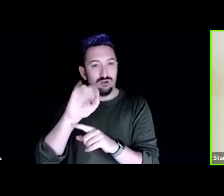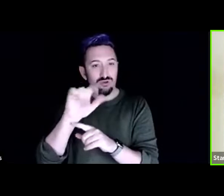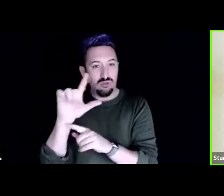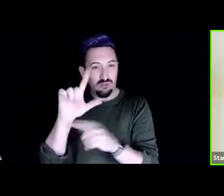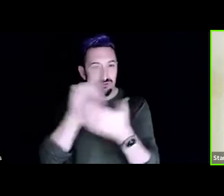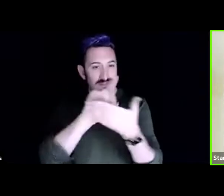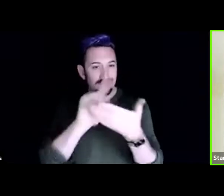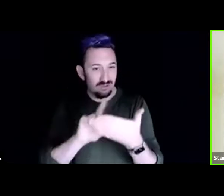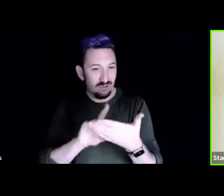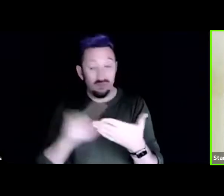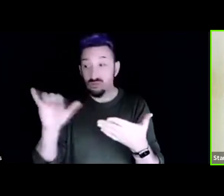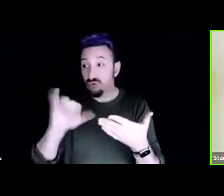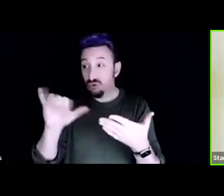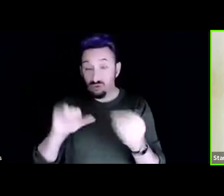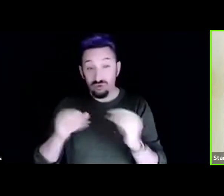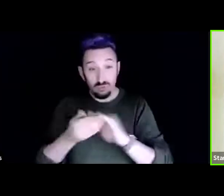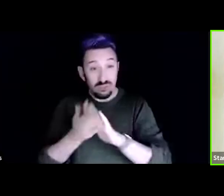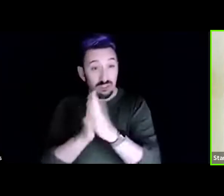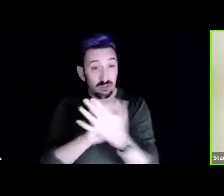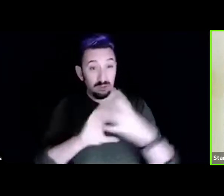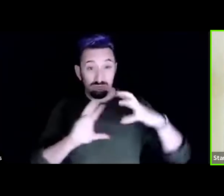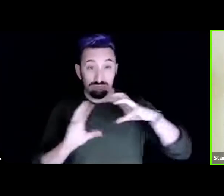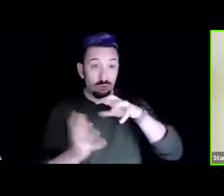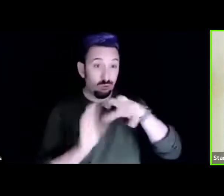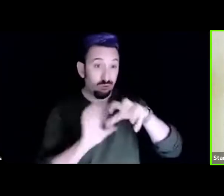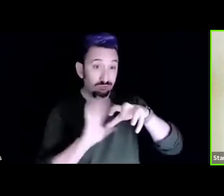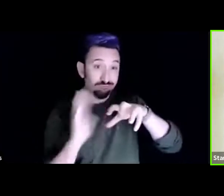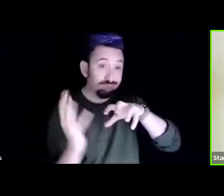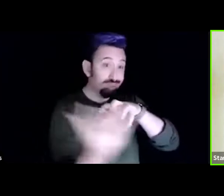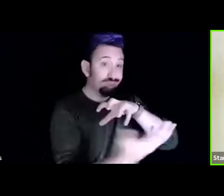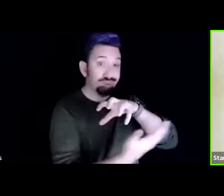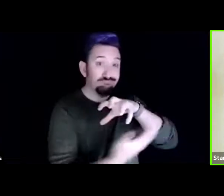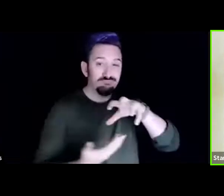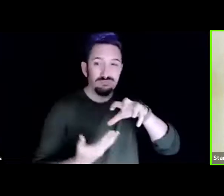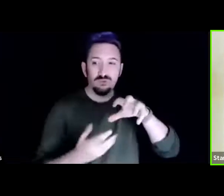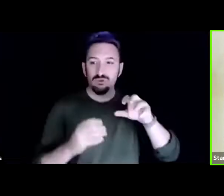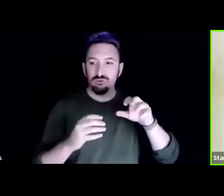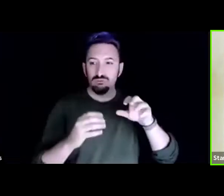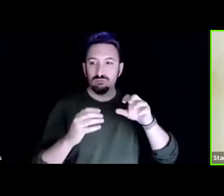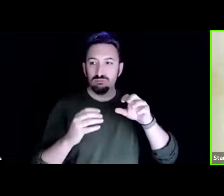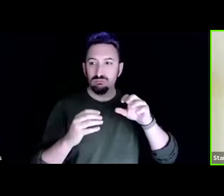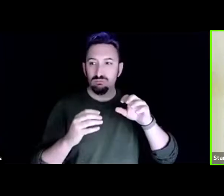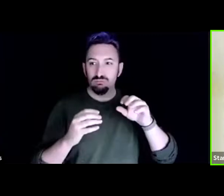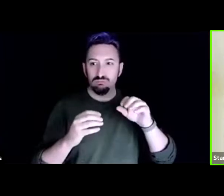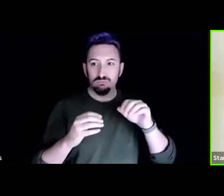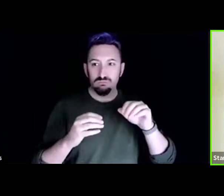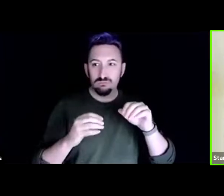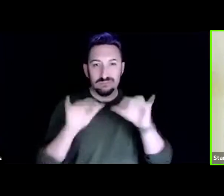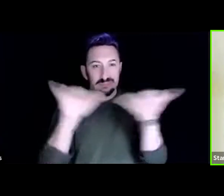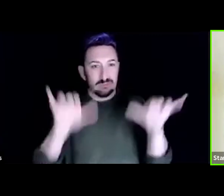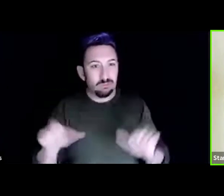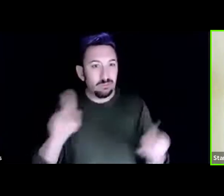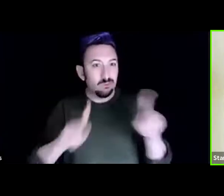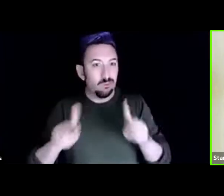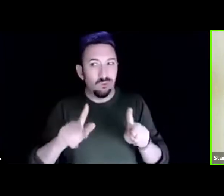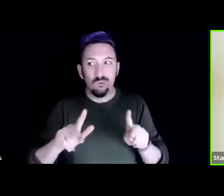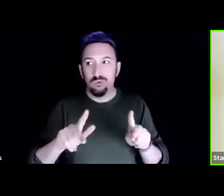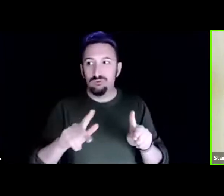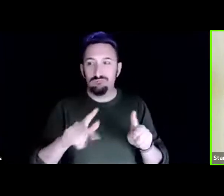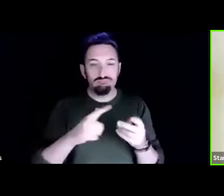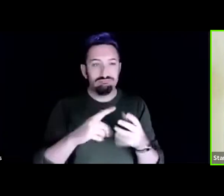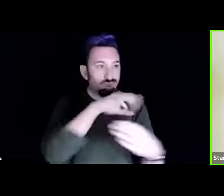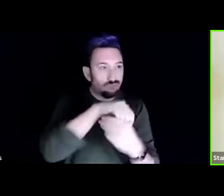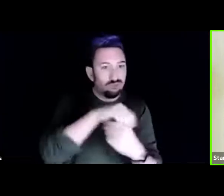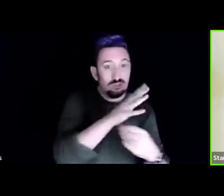practitioners that span sort of agriculture, regenerative agriculture in